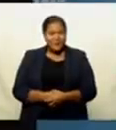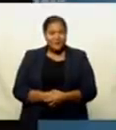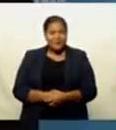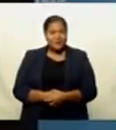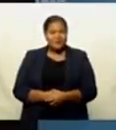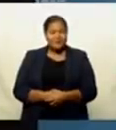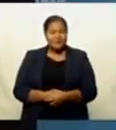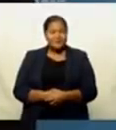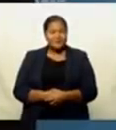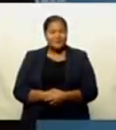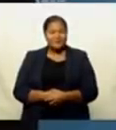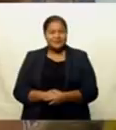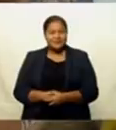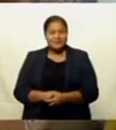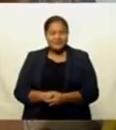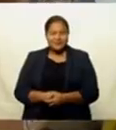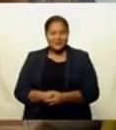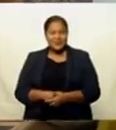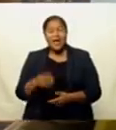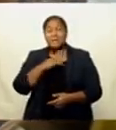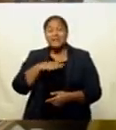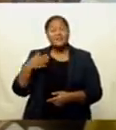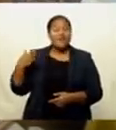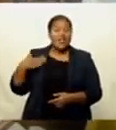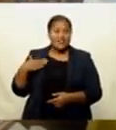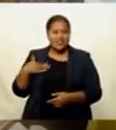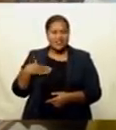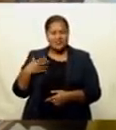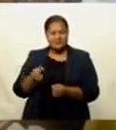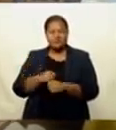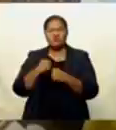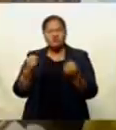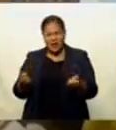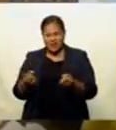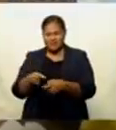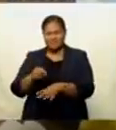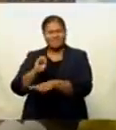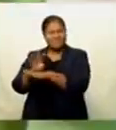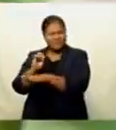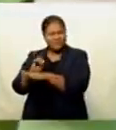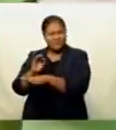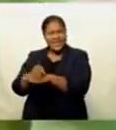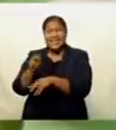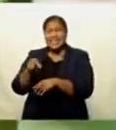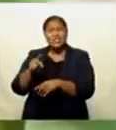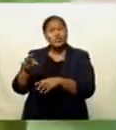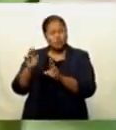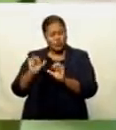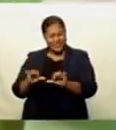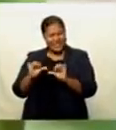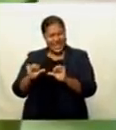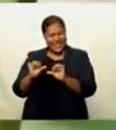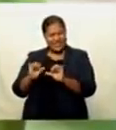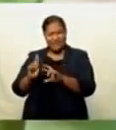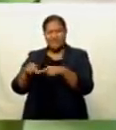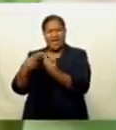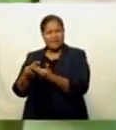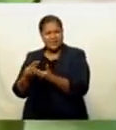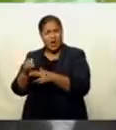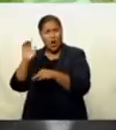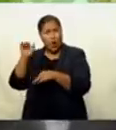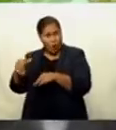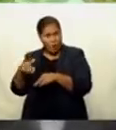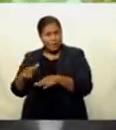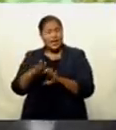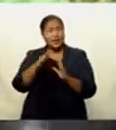work in a limited space. The Ministry of Health strongly emphasizes the need to protect personal space at home and at work by making